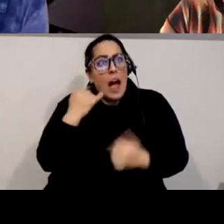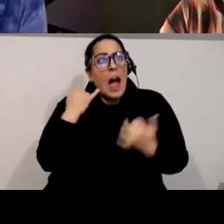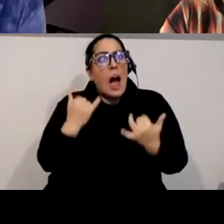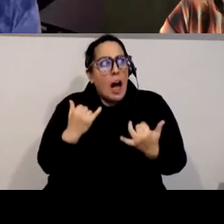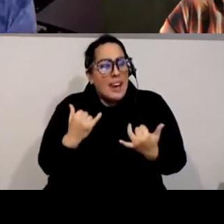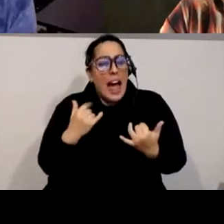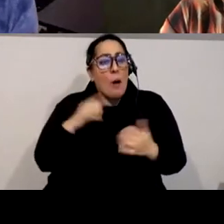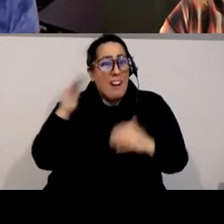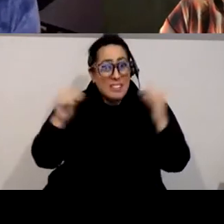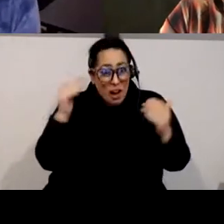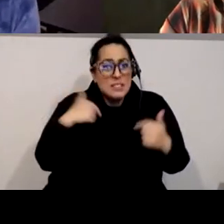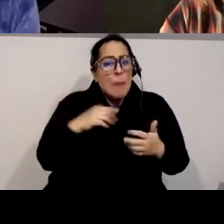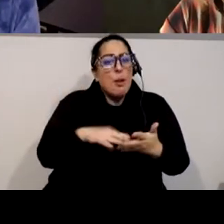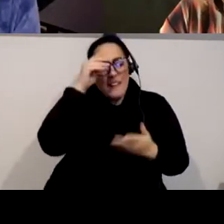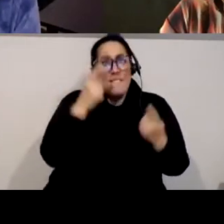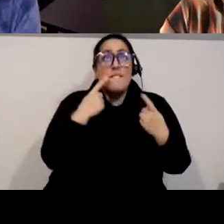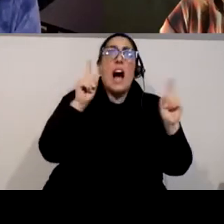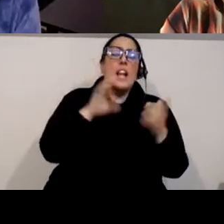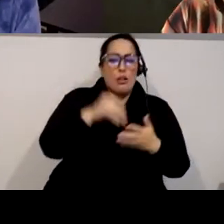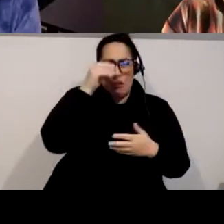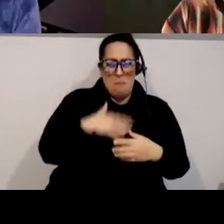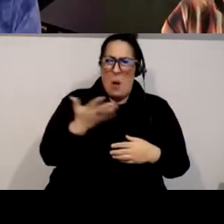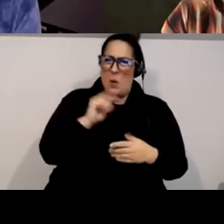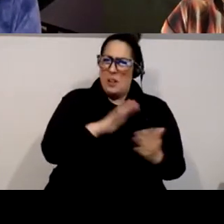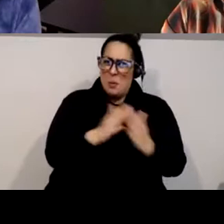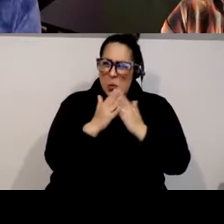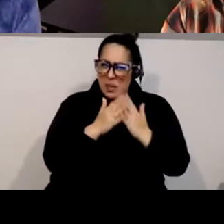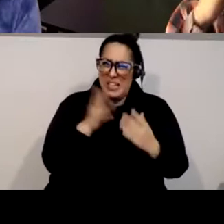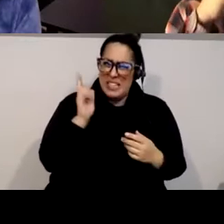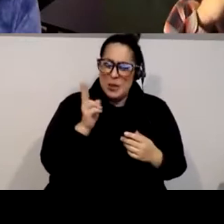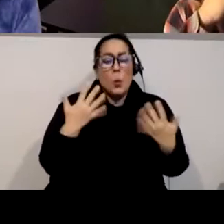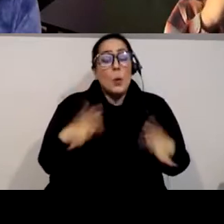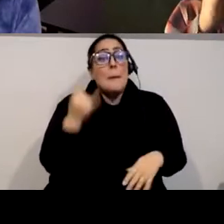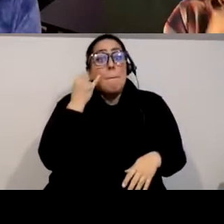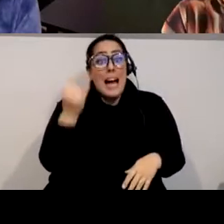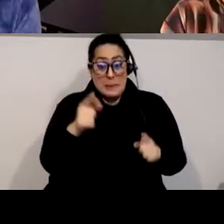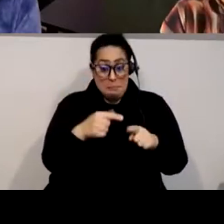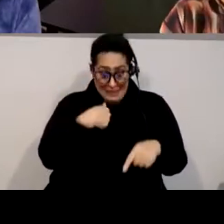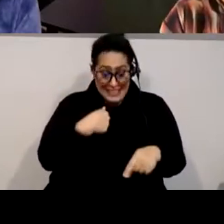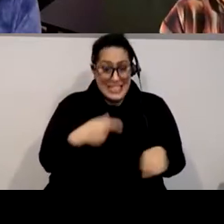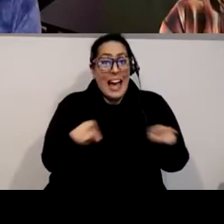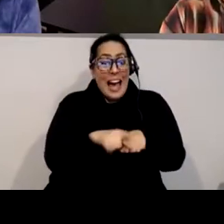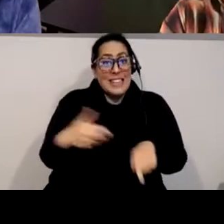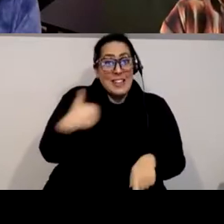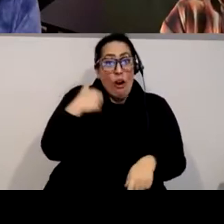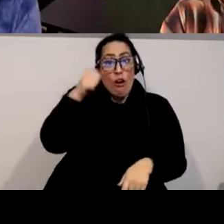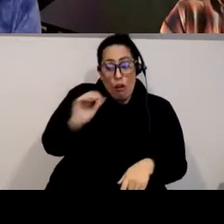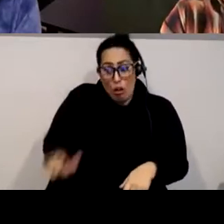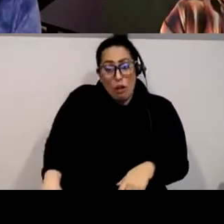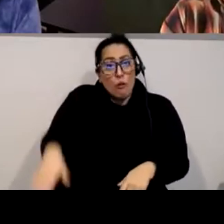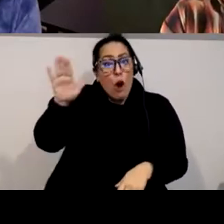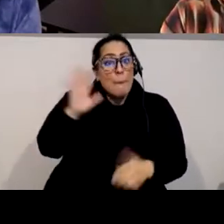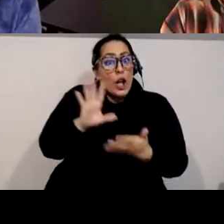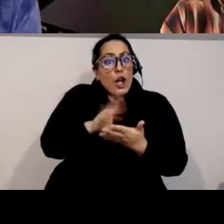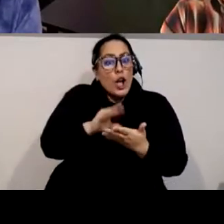as an adult uh how much self-esteem i would have had about about our community